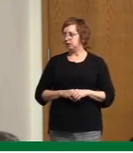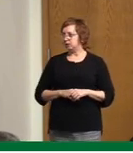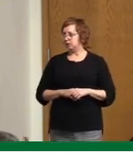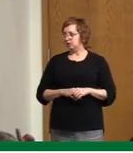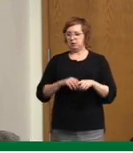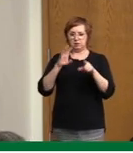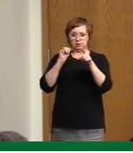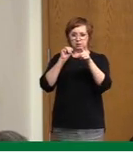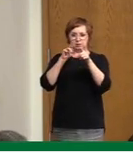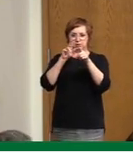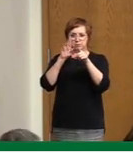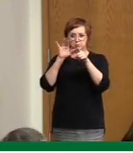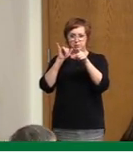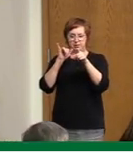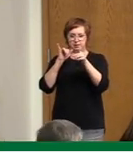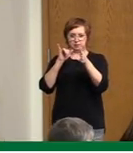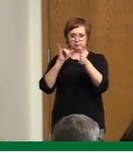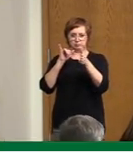Murray?